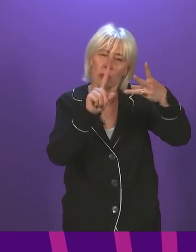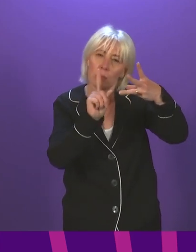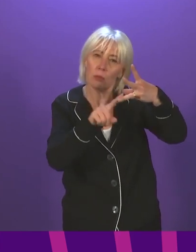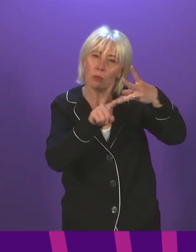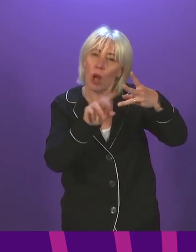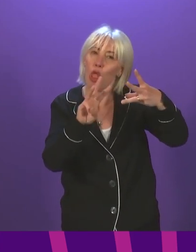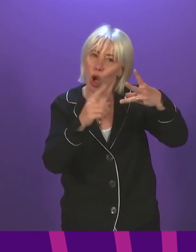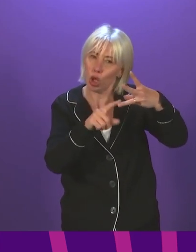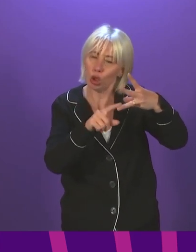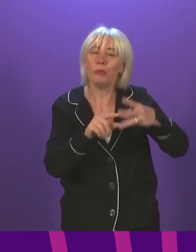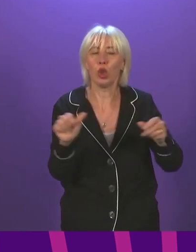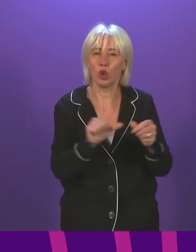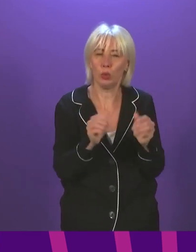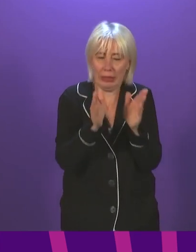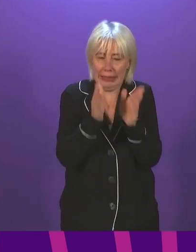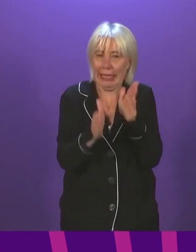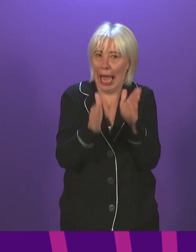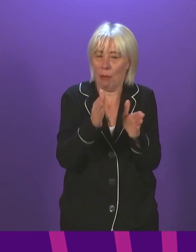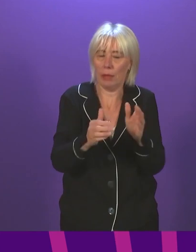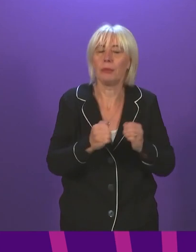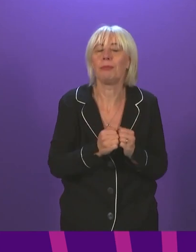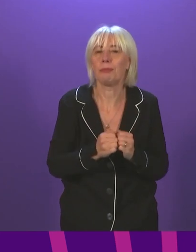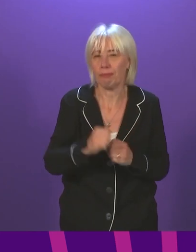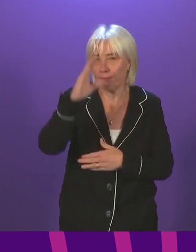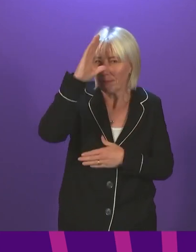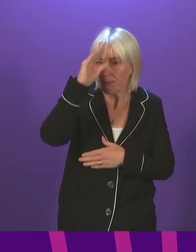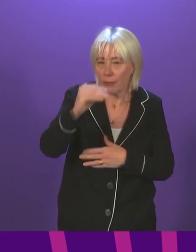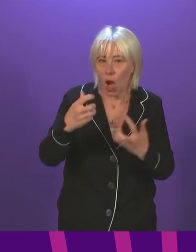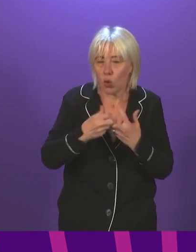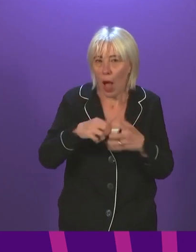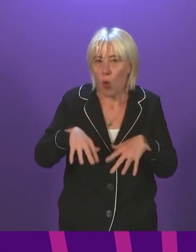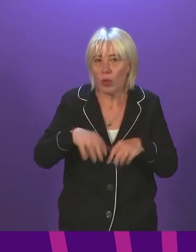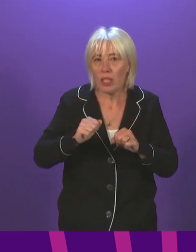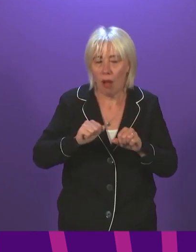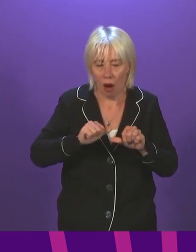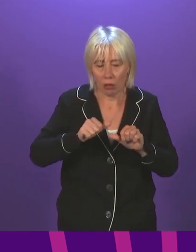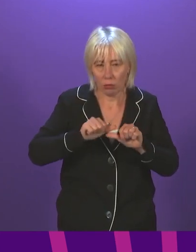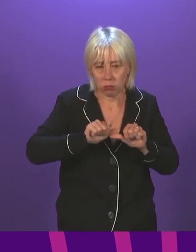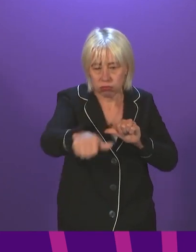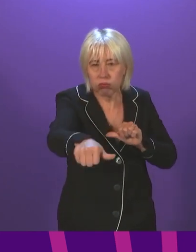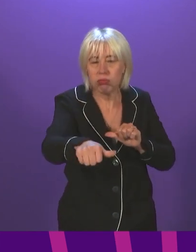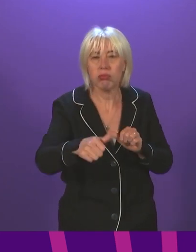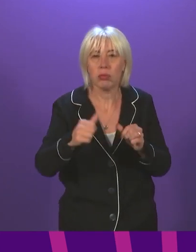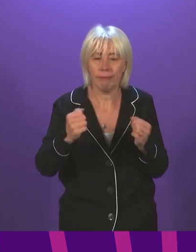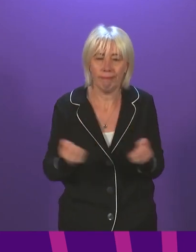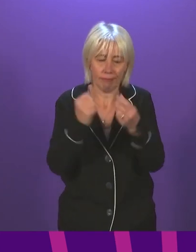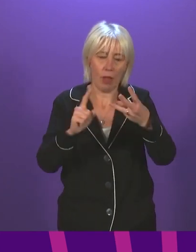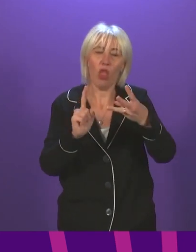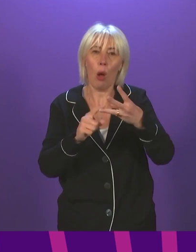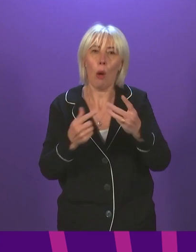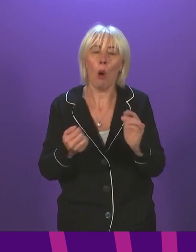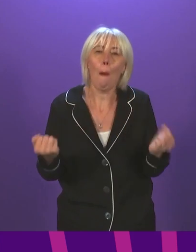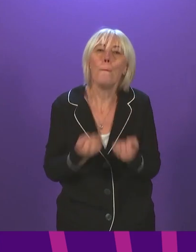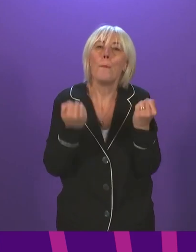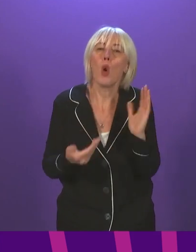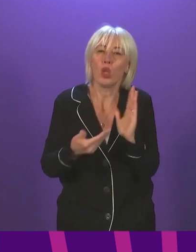let me now give a broad outline of the order in which we will now move to implement the booster programme and of course we will set out more details shortly.